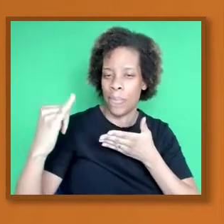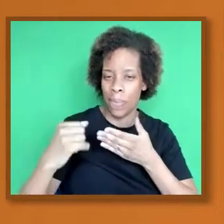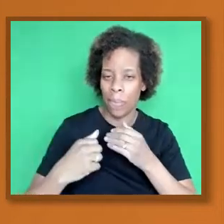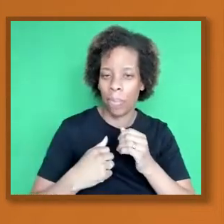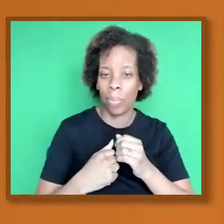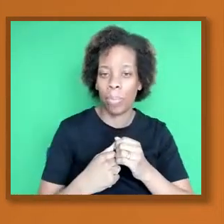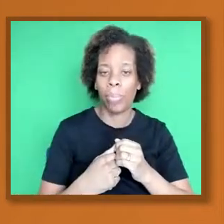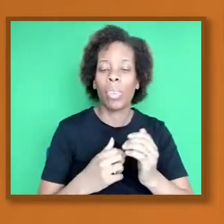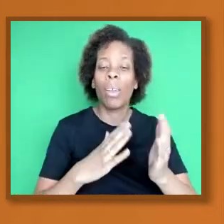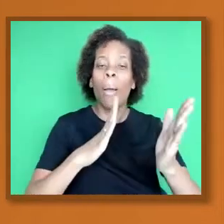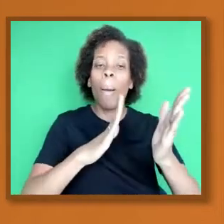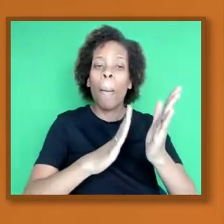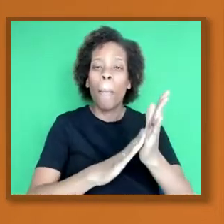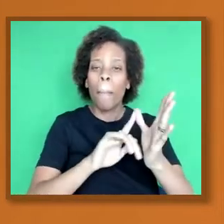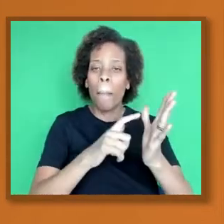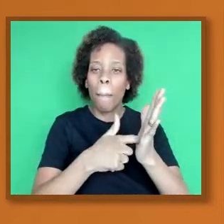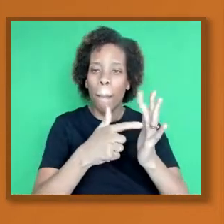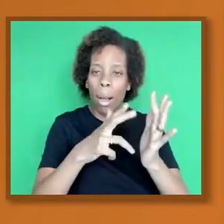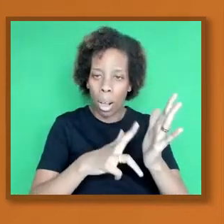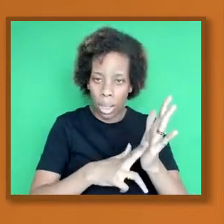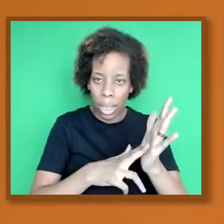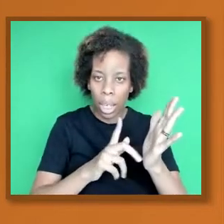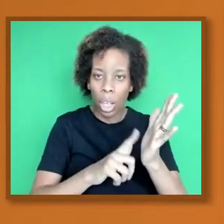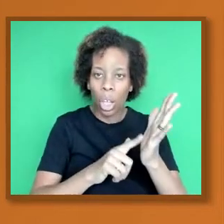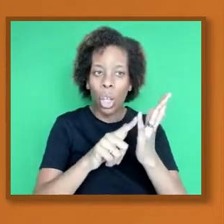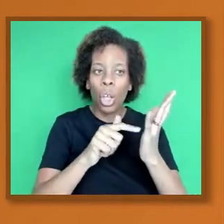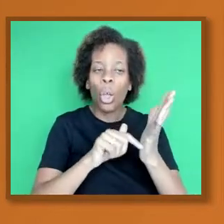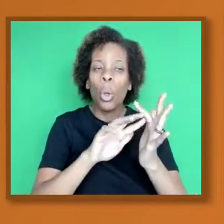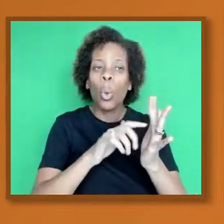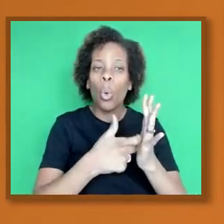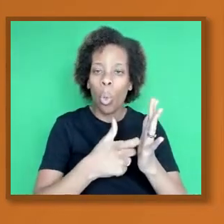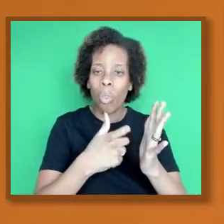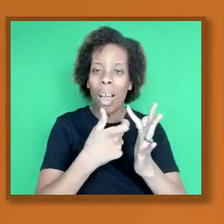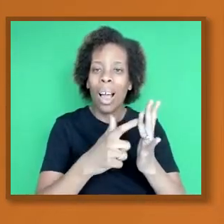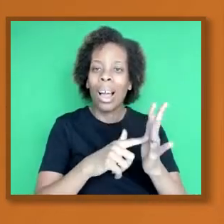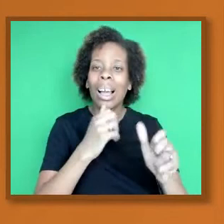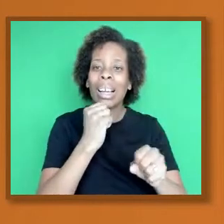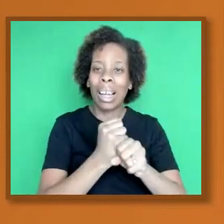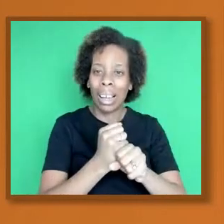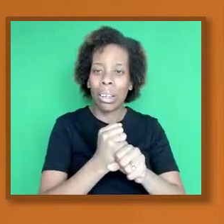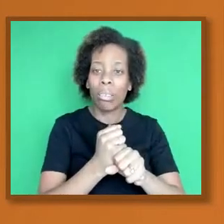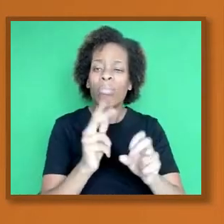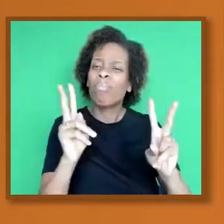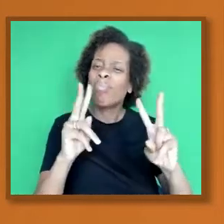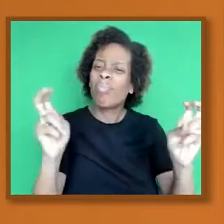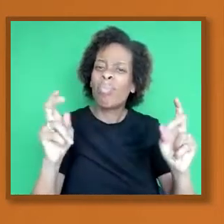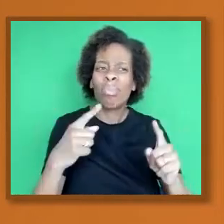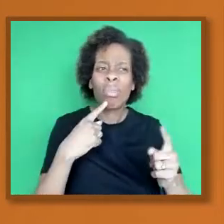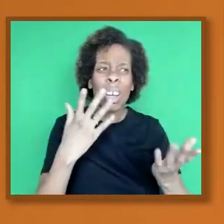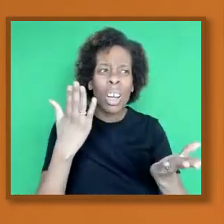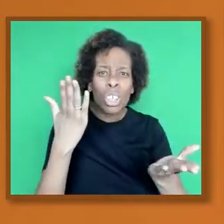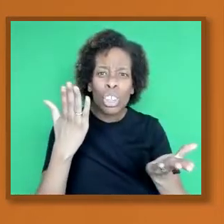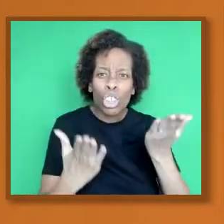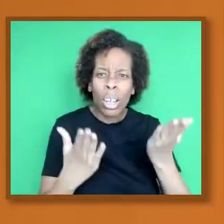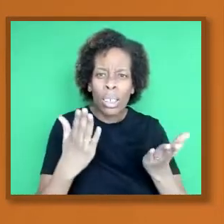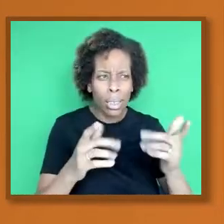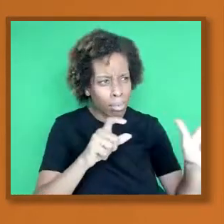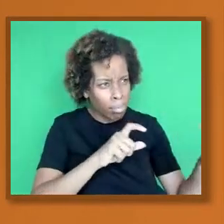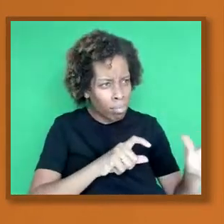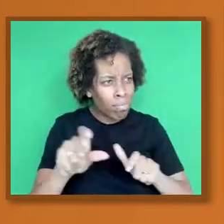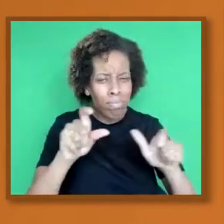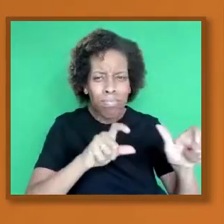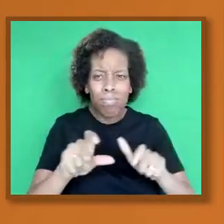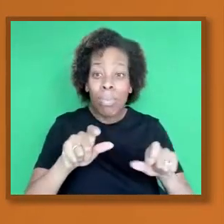quoting, Let justice roll on like a river, righteousness like a never ending stream.